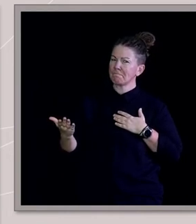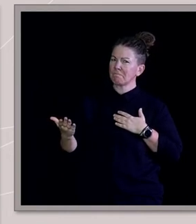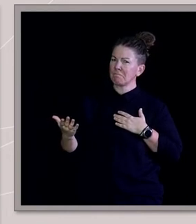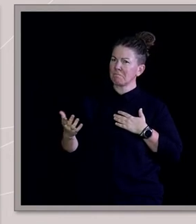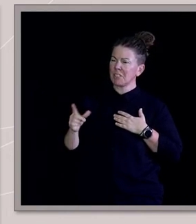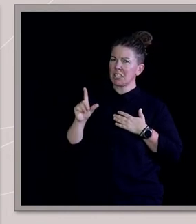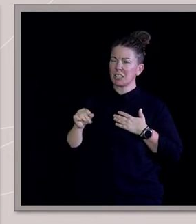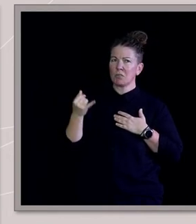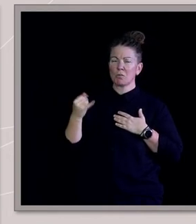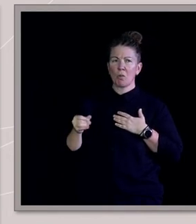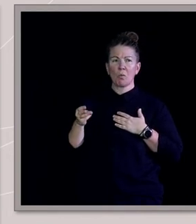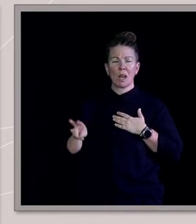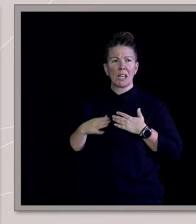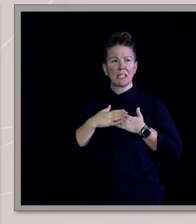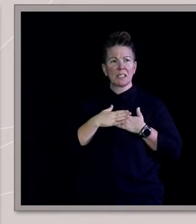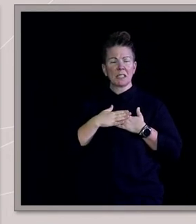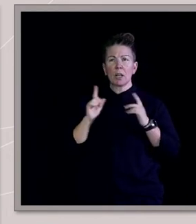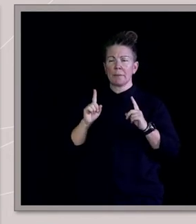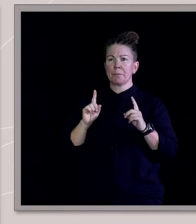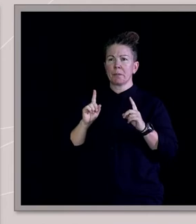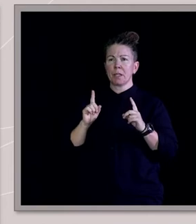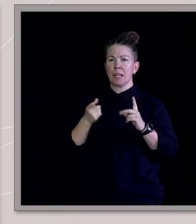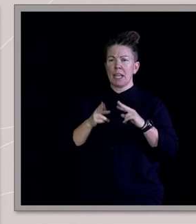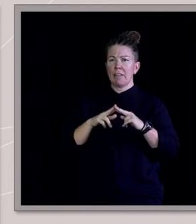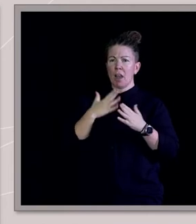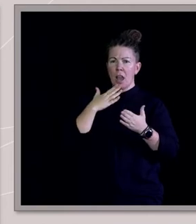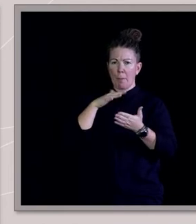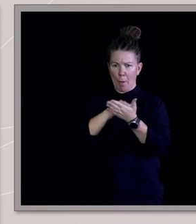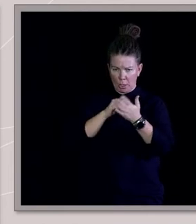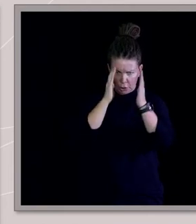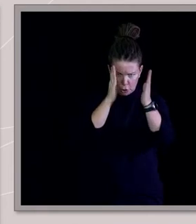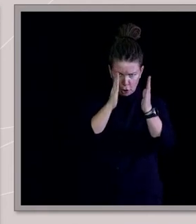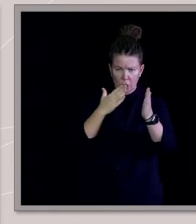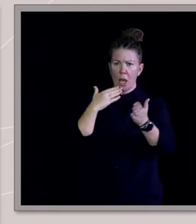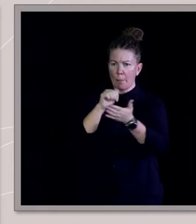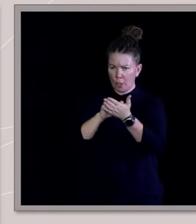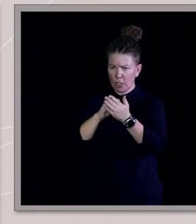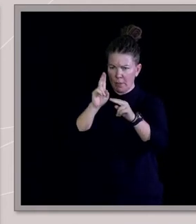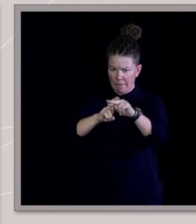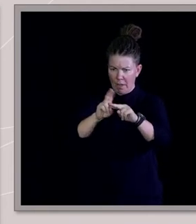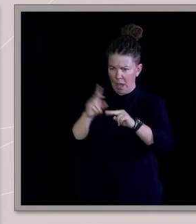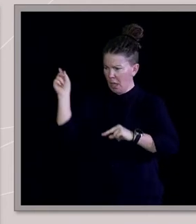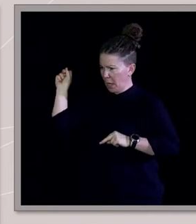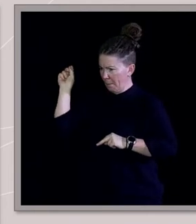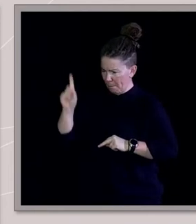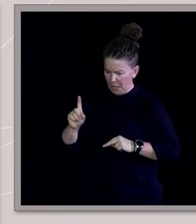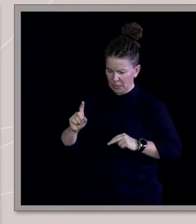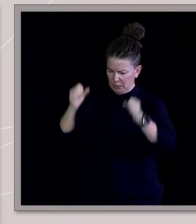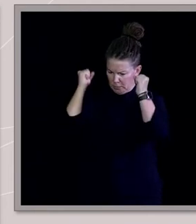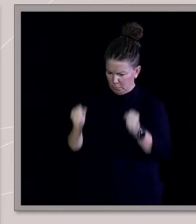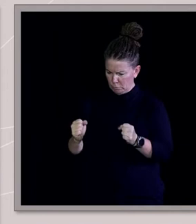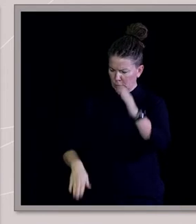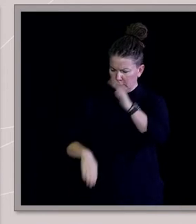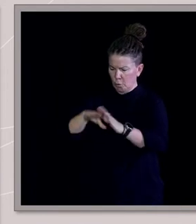done the wrong thing here. And I need to, all right, what if I apologize to the church leaders, apologize to my father, come back, give it, give it 100%.